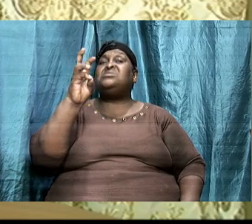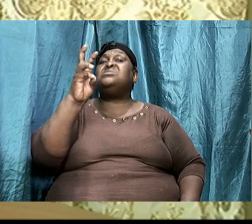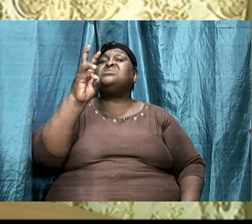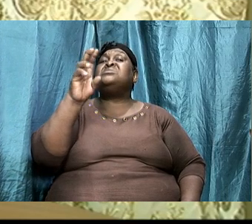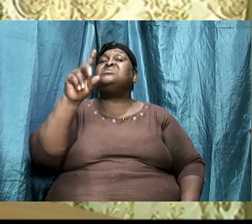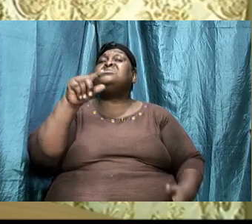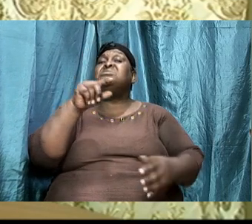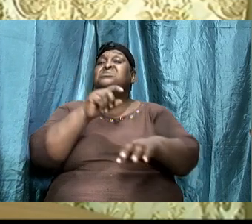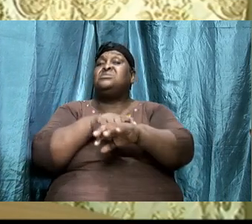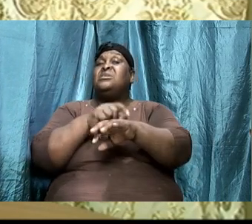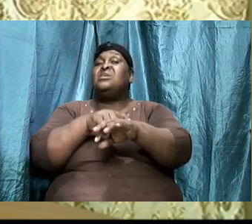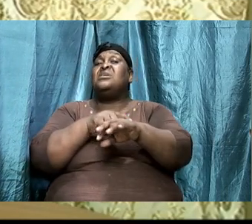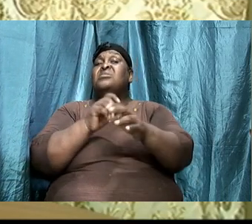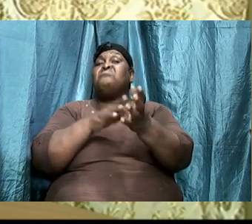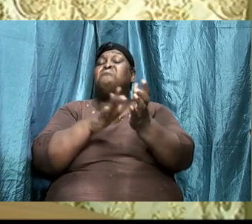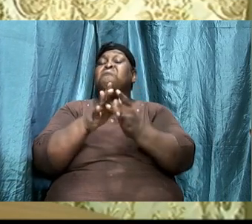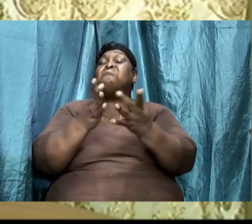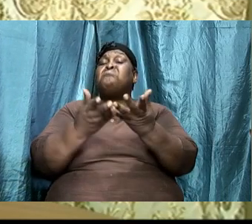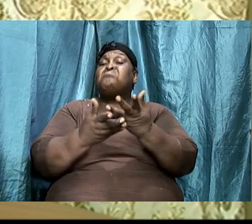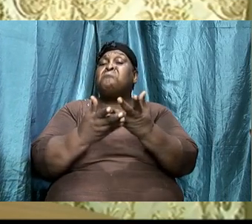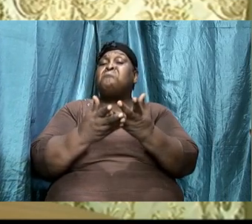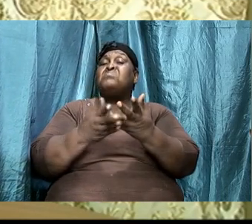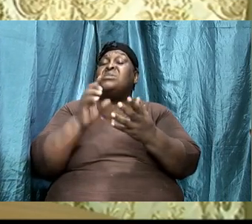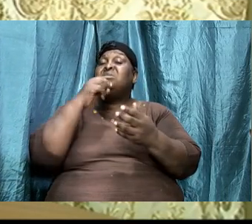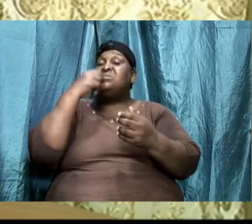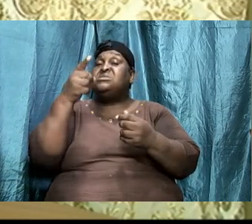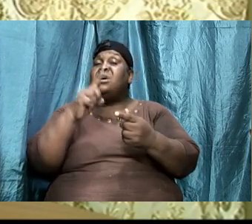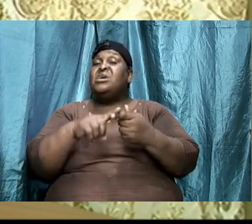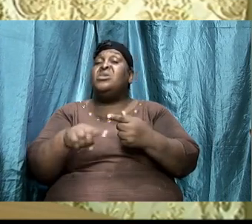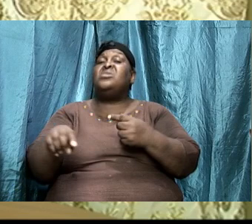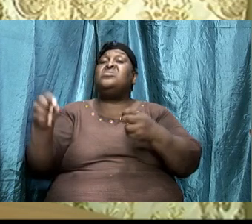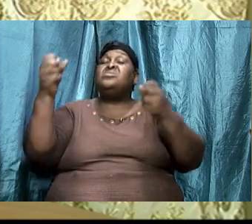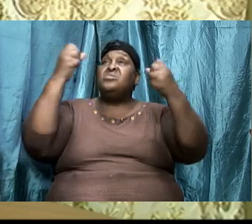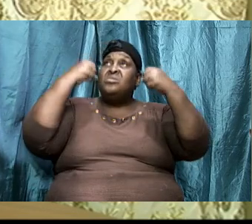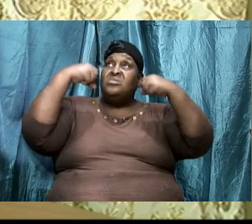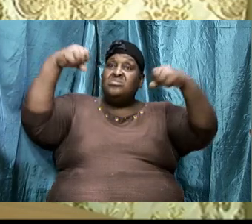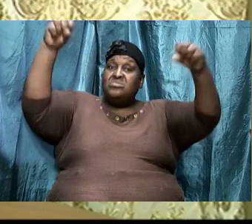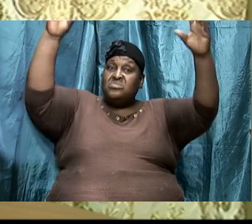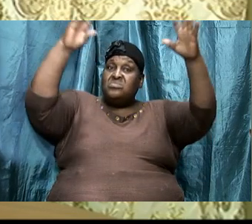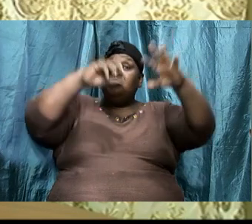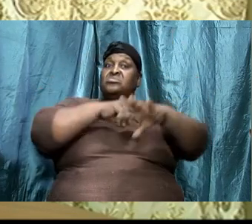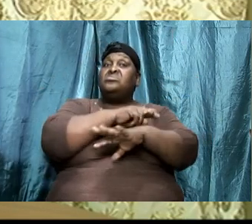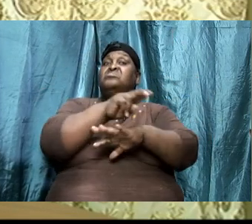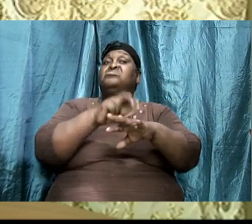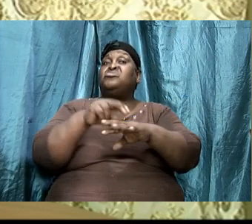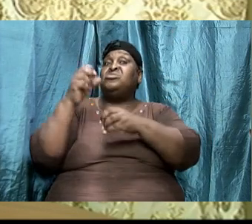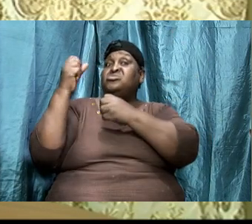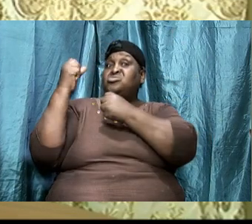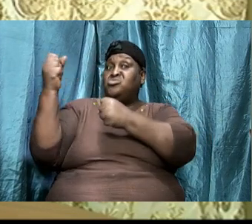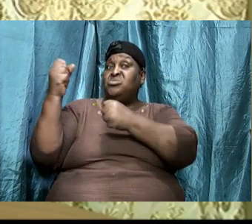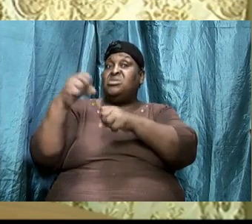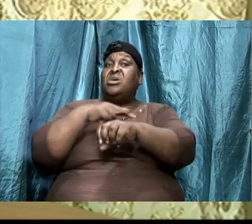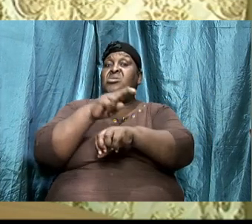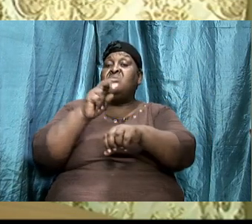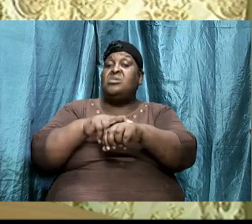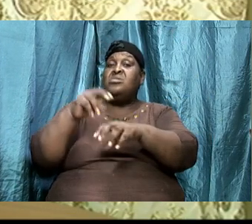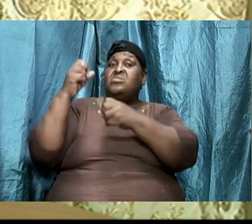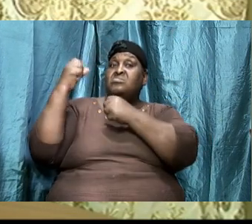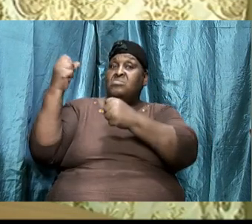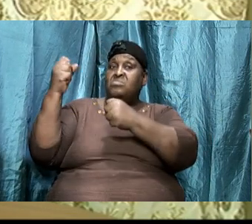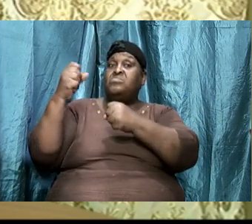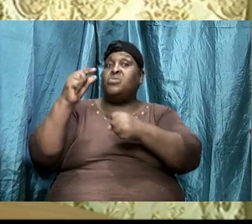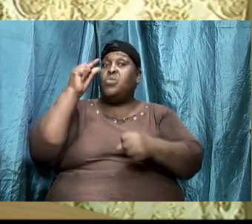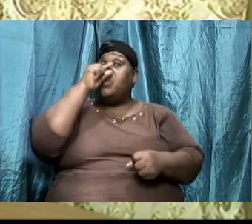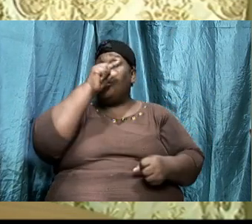applying to both natural and supernatural strength. The Greek word that is used here